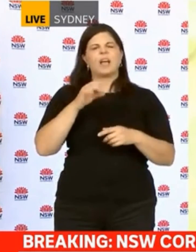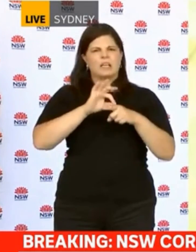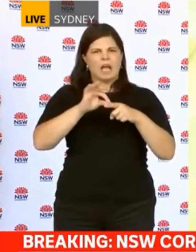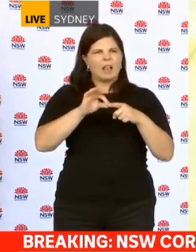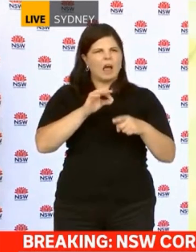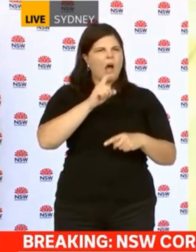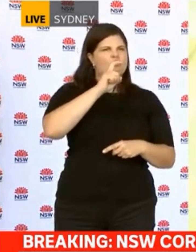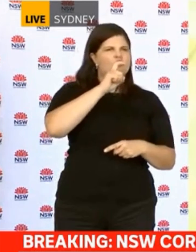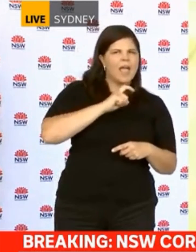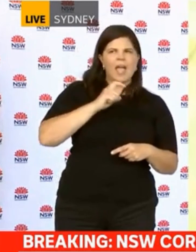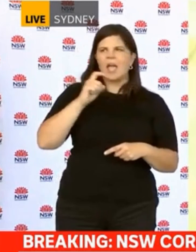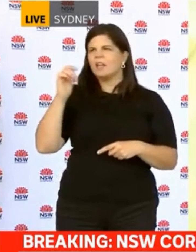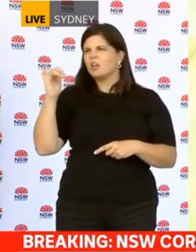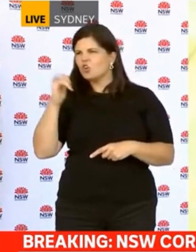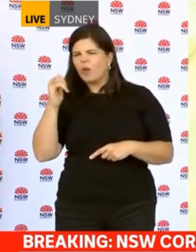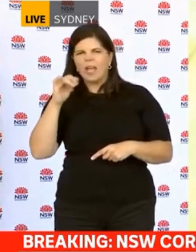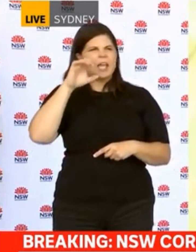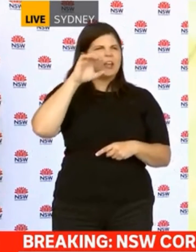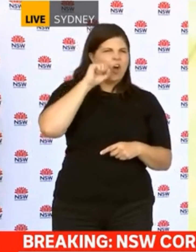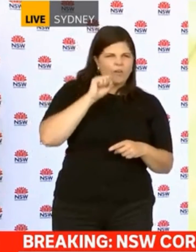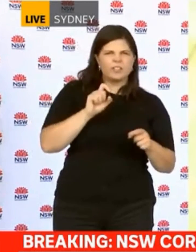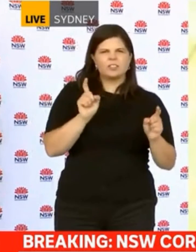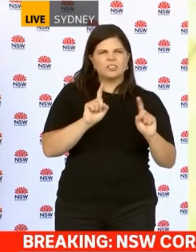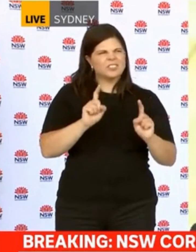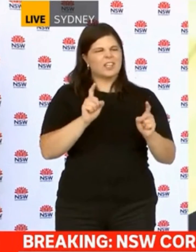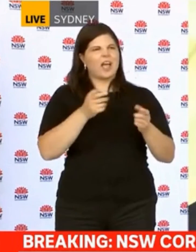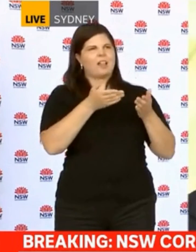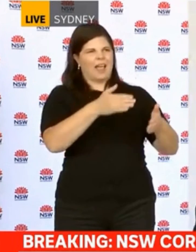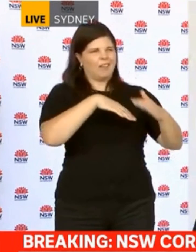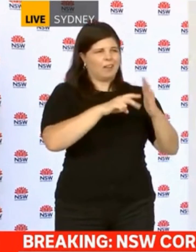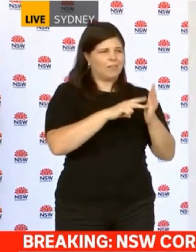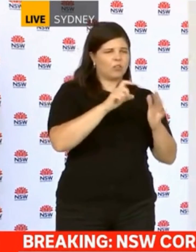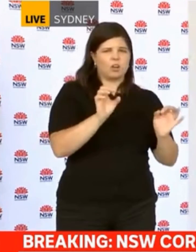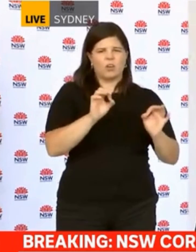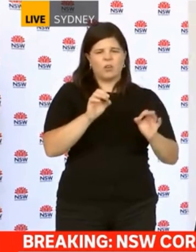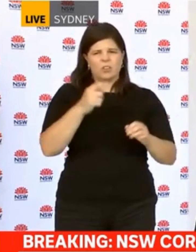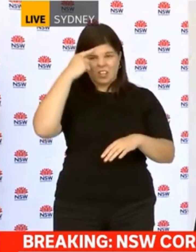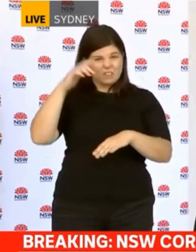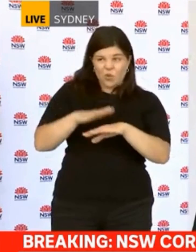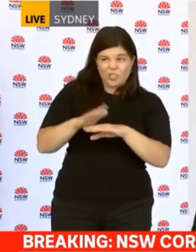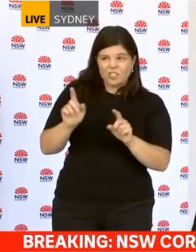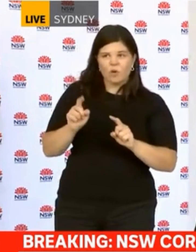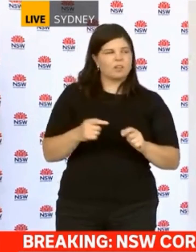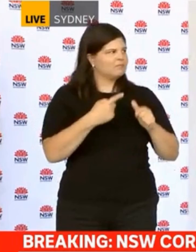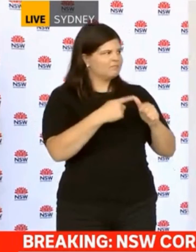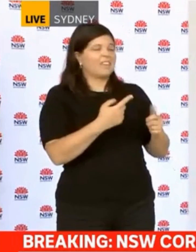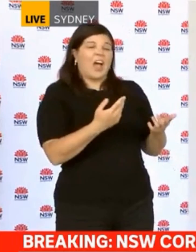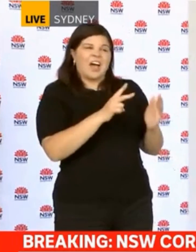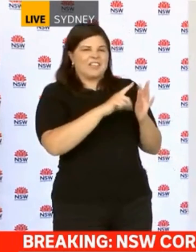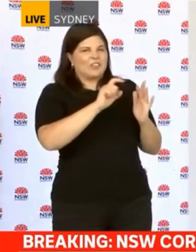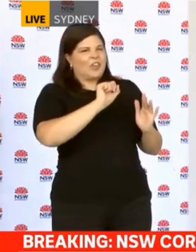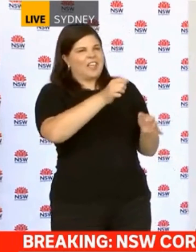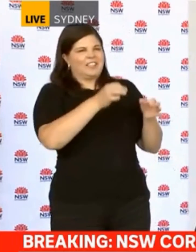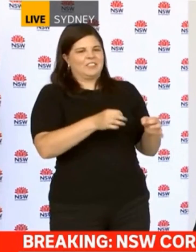Do you think it's confusing? it something we might see rolled out in South Wales? That's something for Victoria to manage and